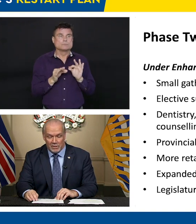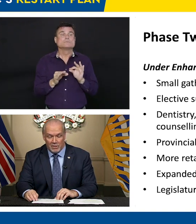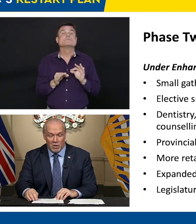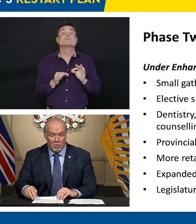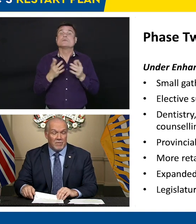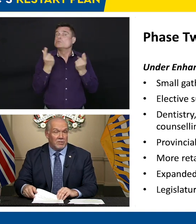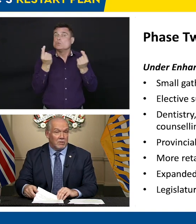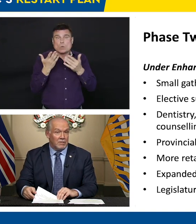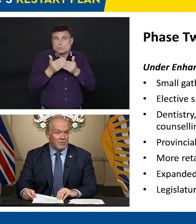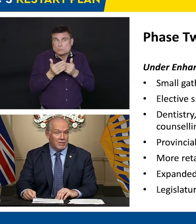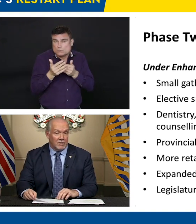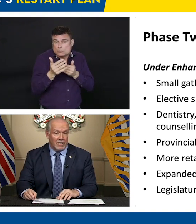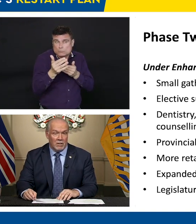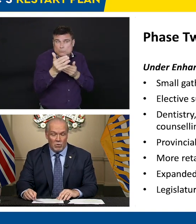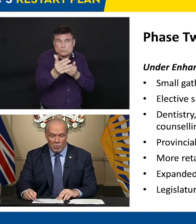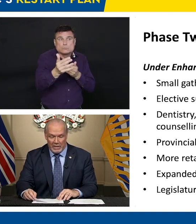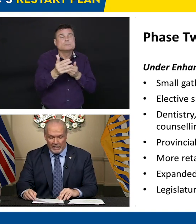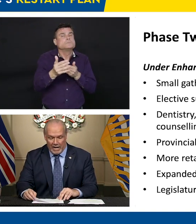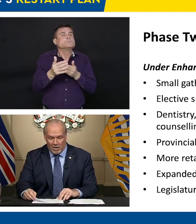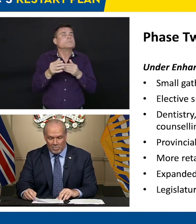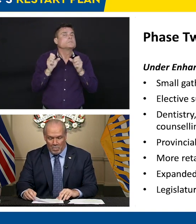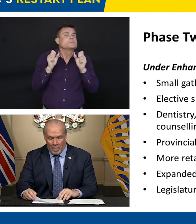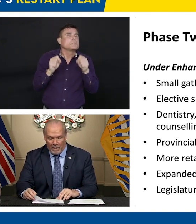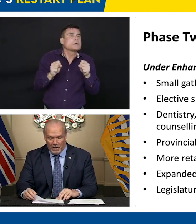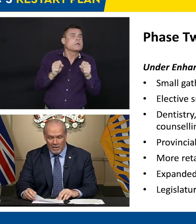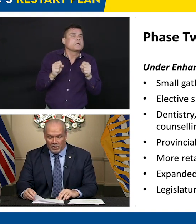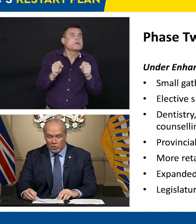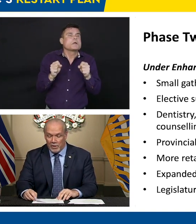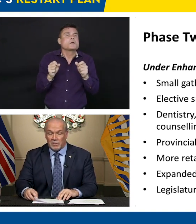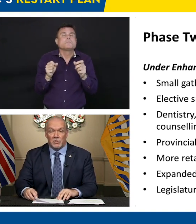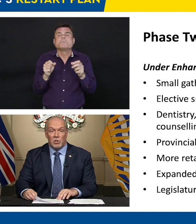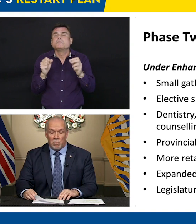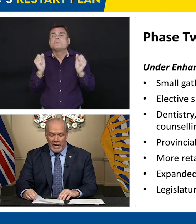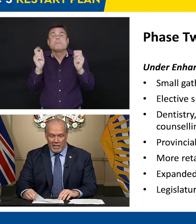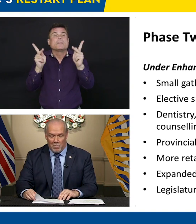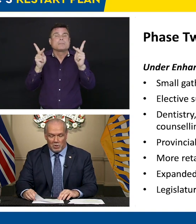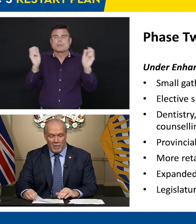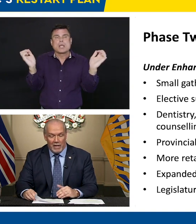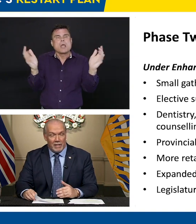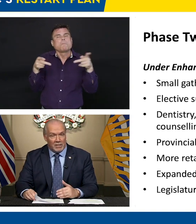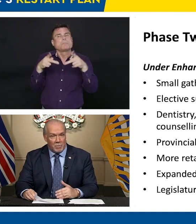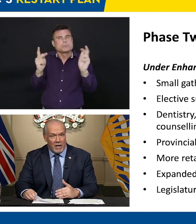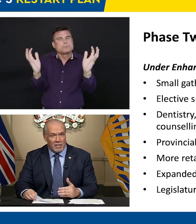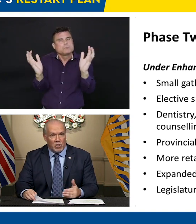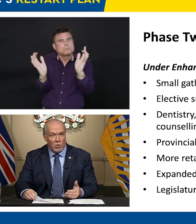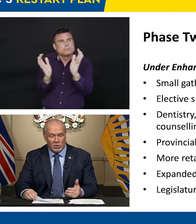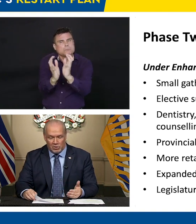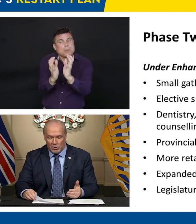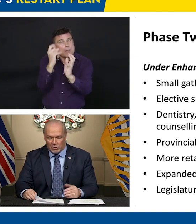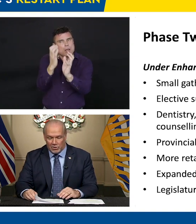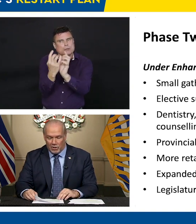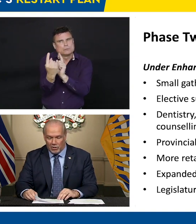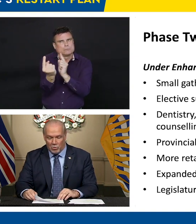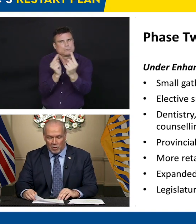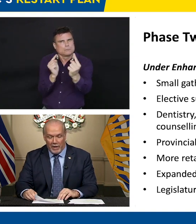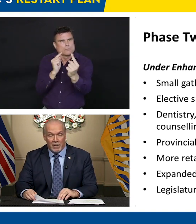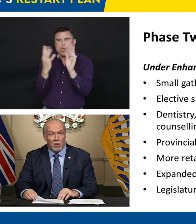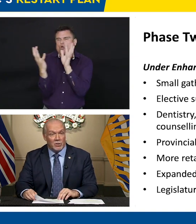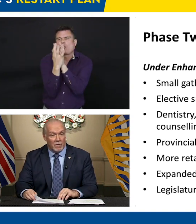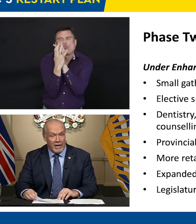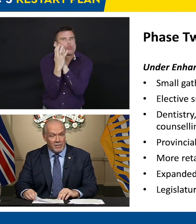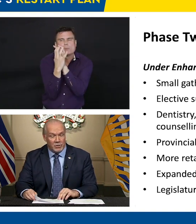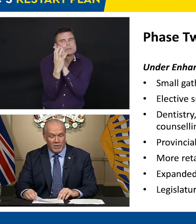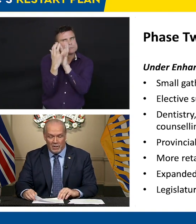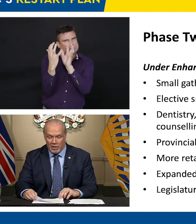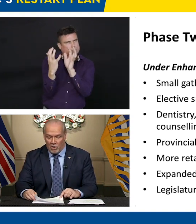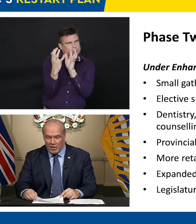gatherings with physical distancing will be allowed. The choices you make about expanding your social circle will depend